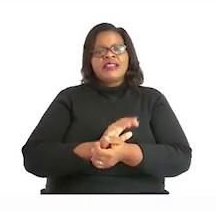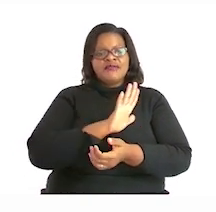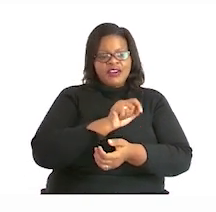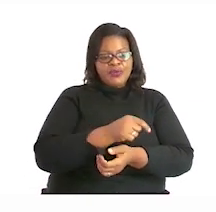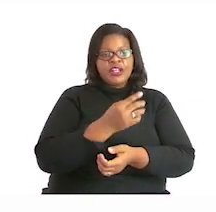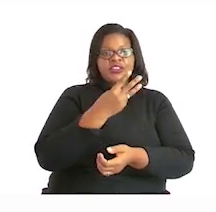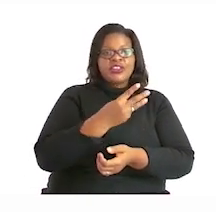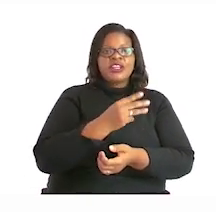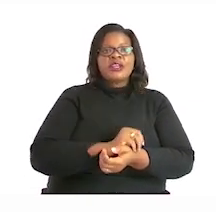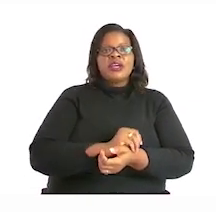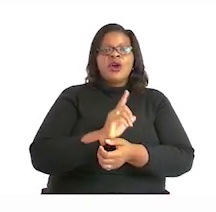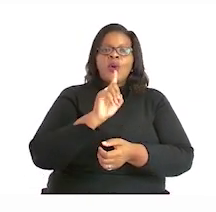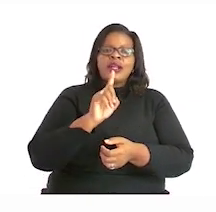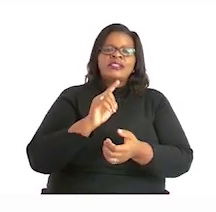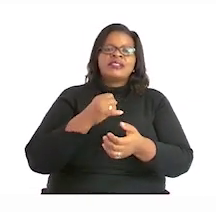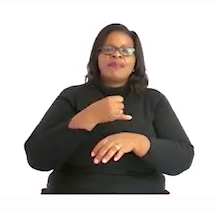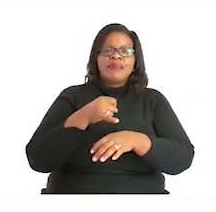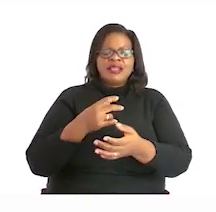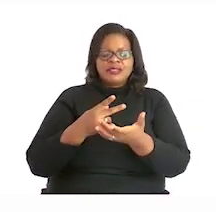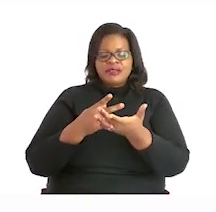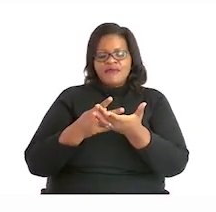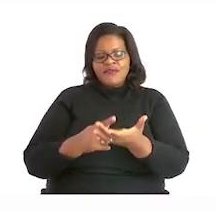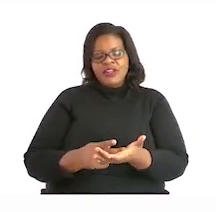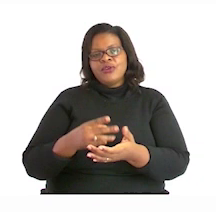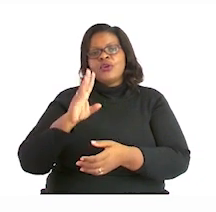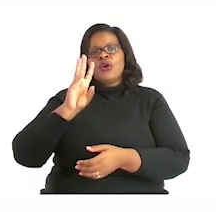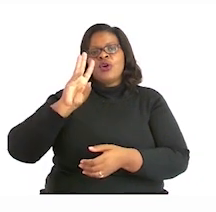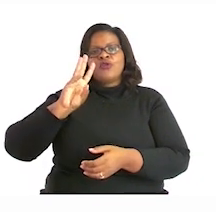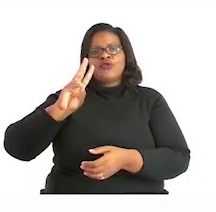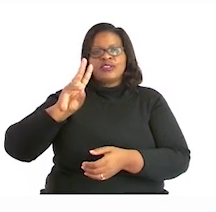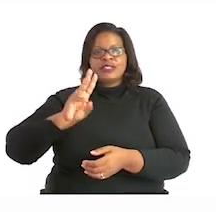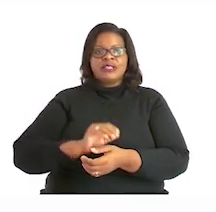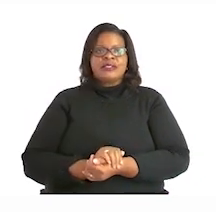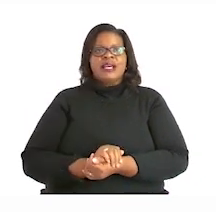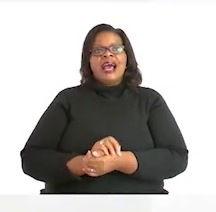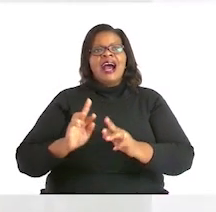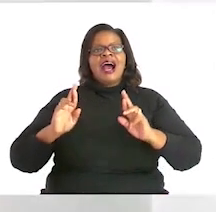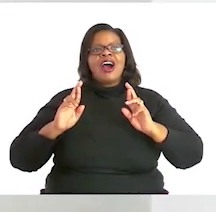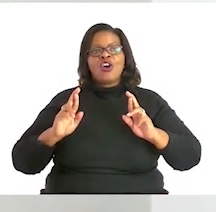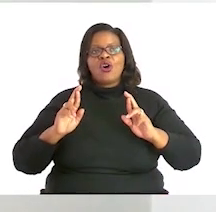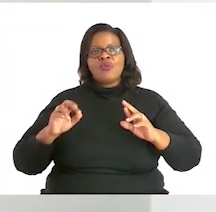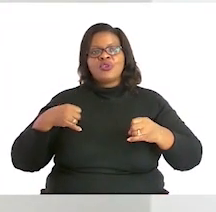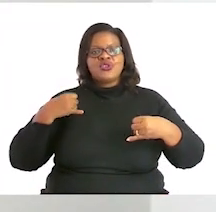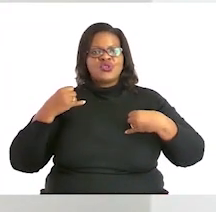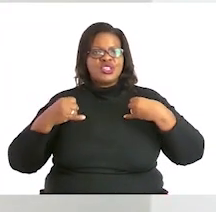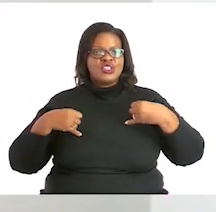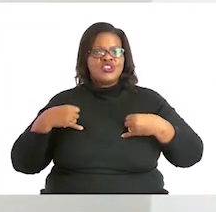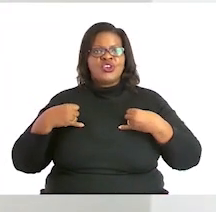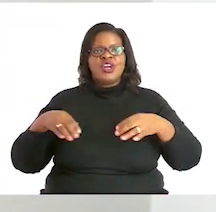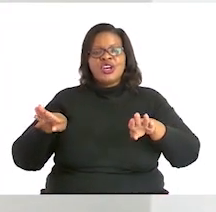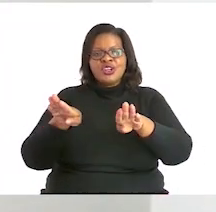what is the place value of the six? Guys and girls, I really hope you will enjoy doing this